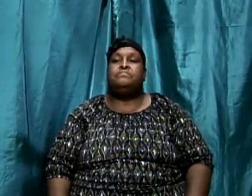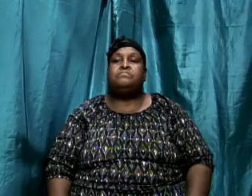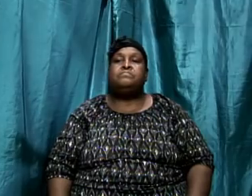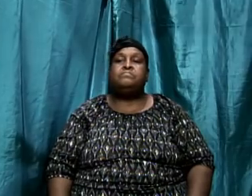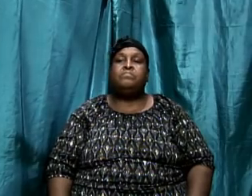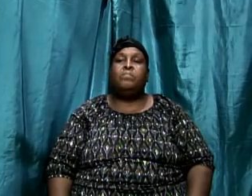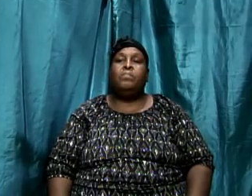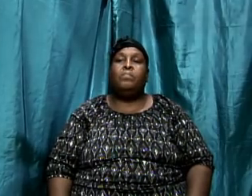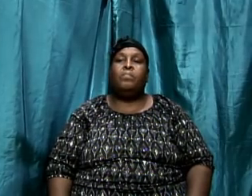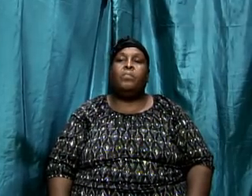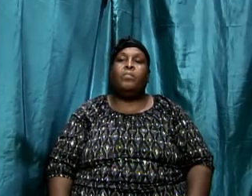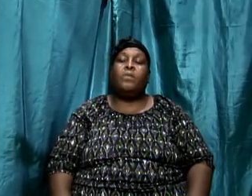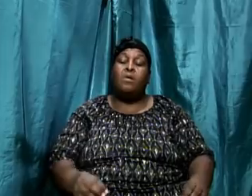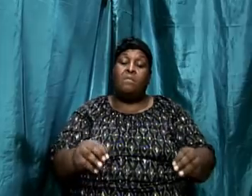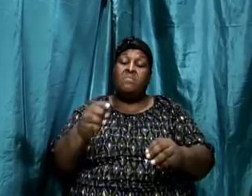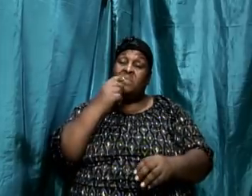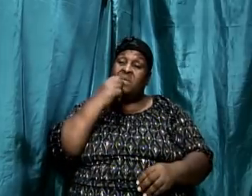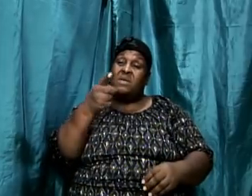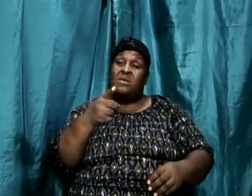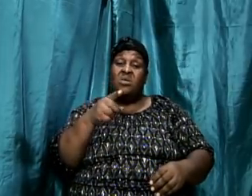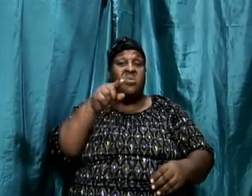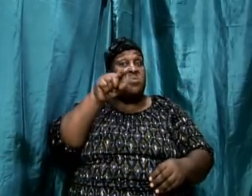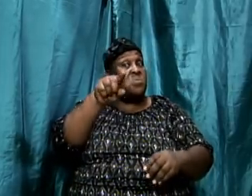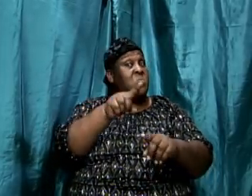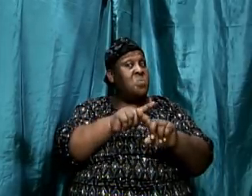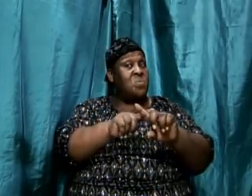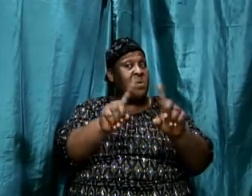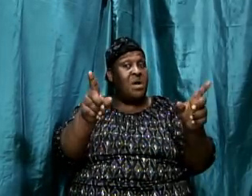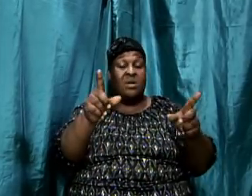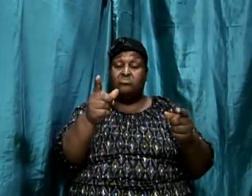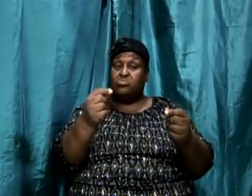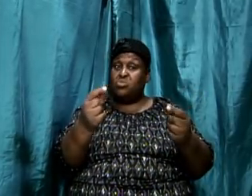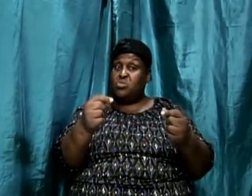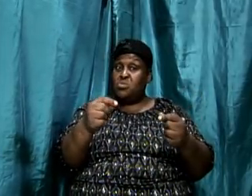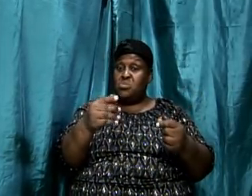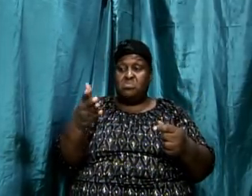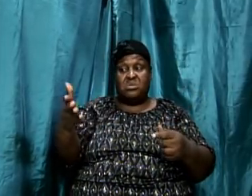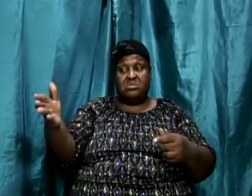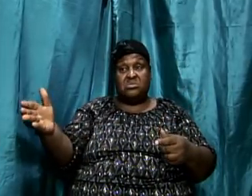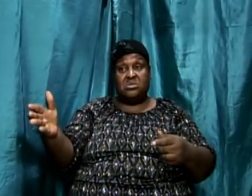Now, let me move to say that you cannot do these things in reverse.